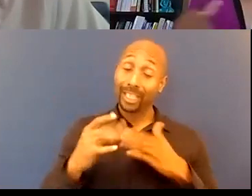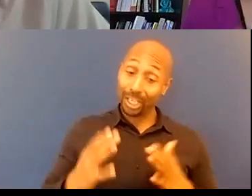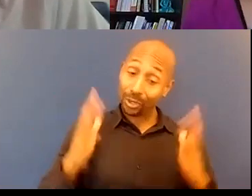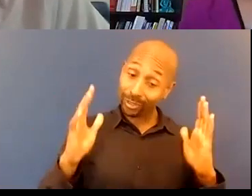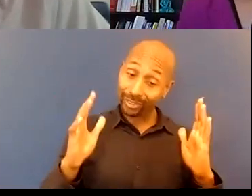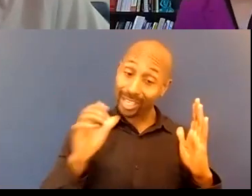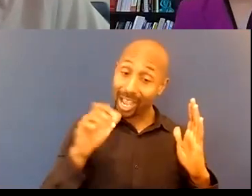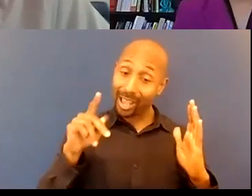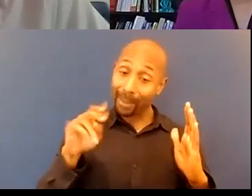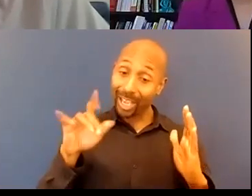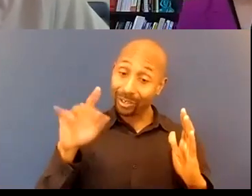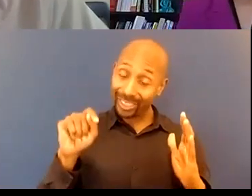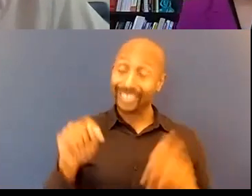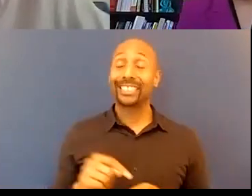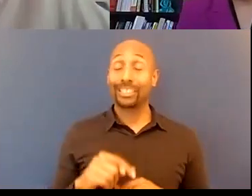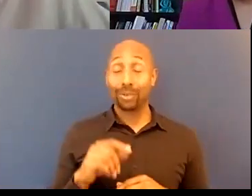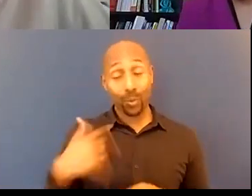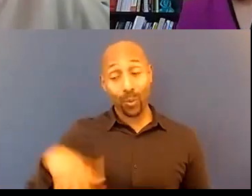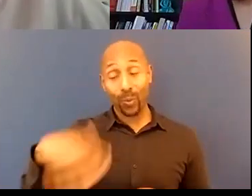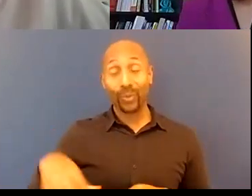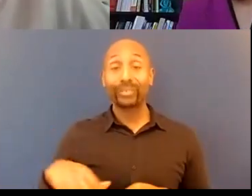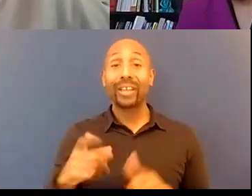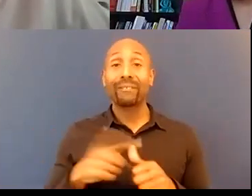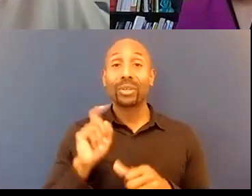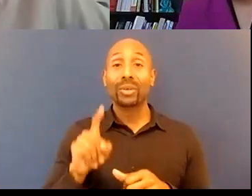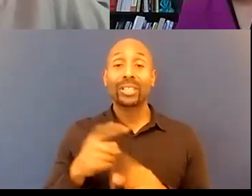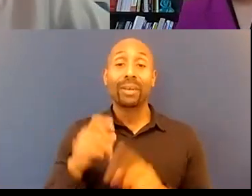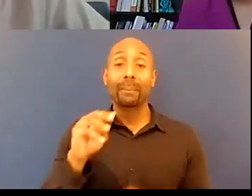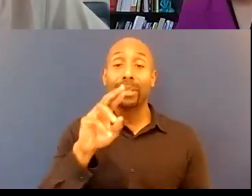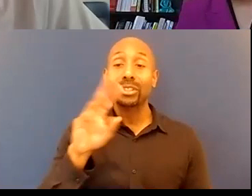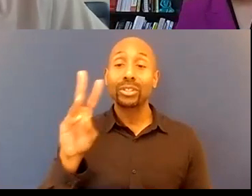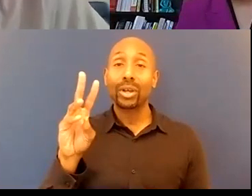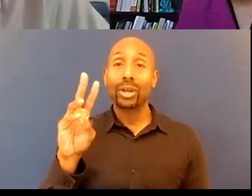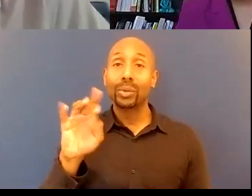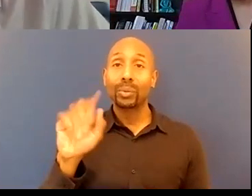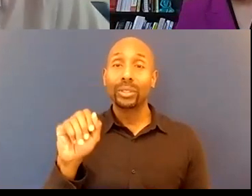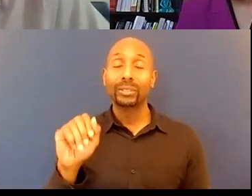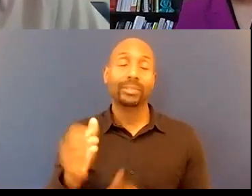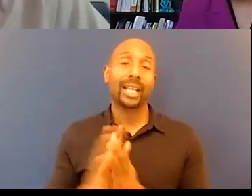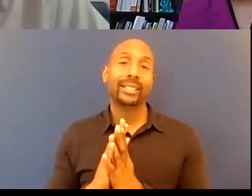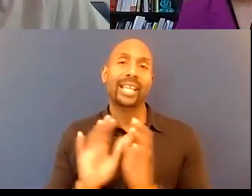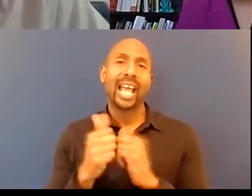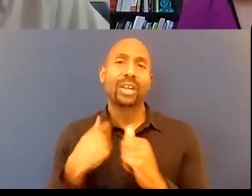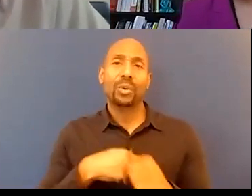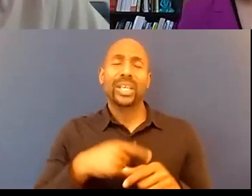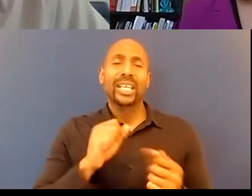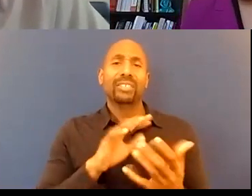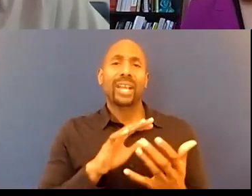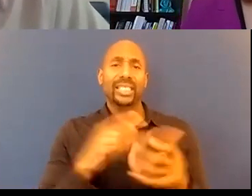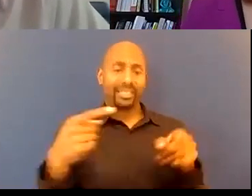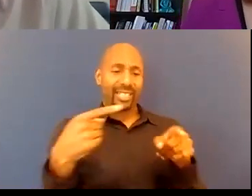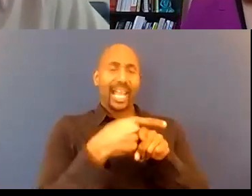uh comes from mr williams and he says uh how do we address the conflict between the